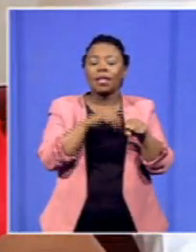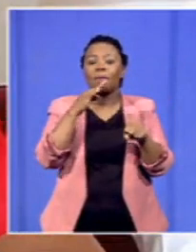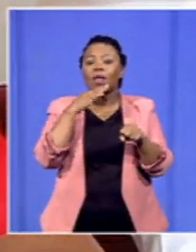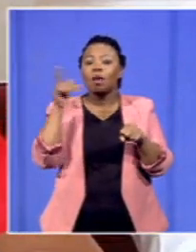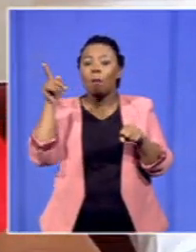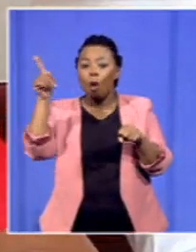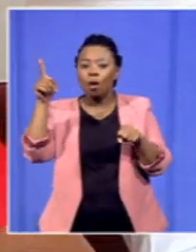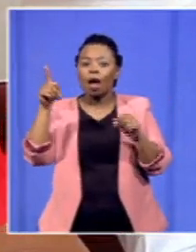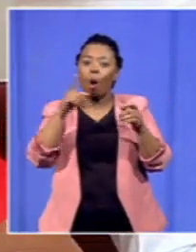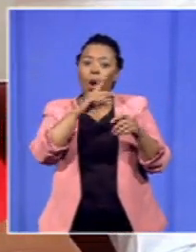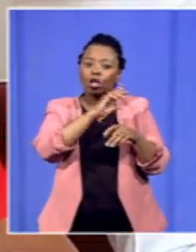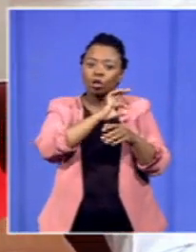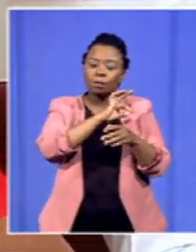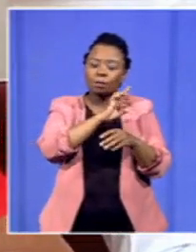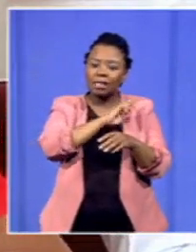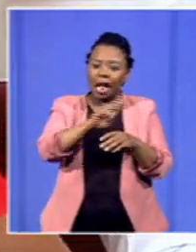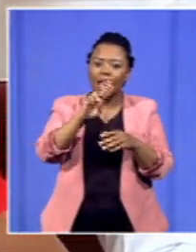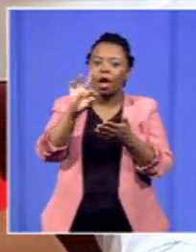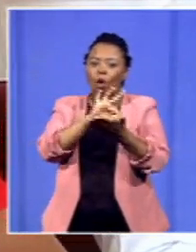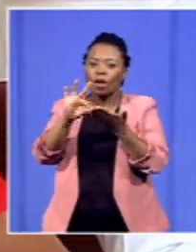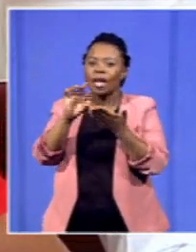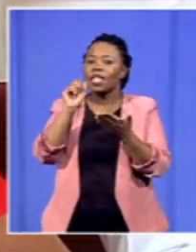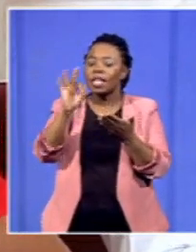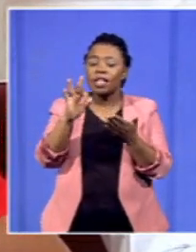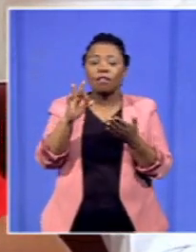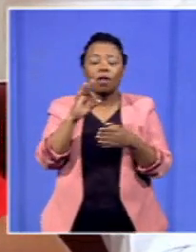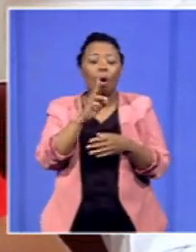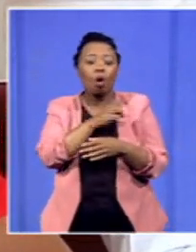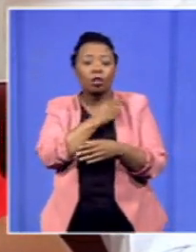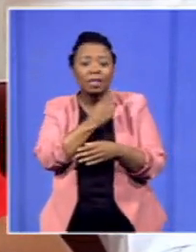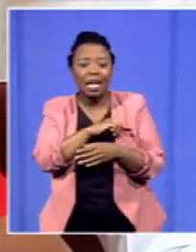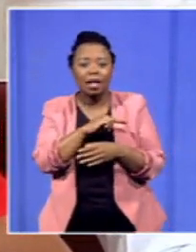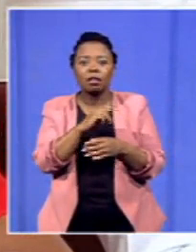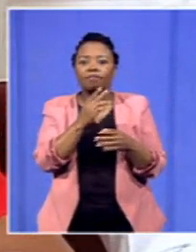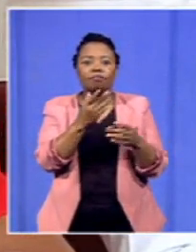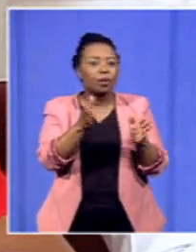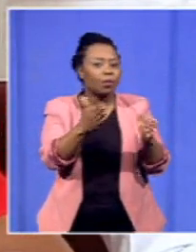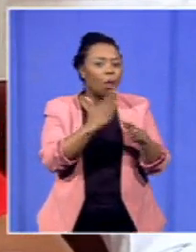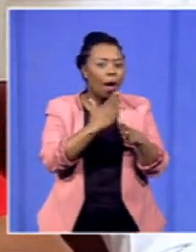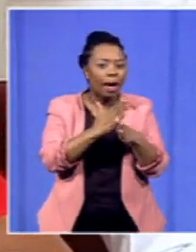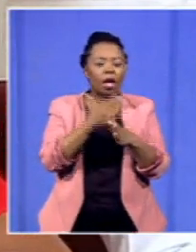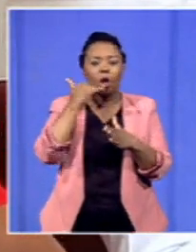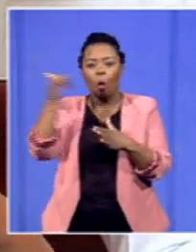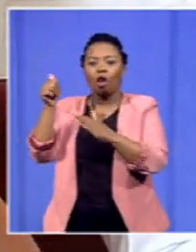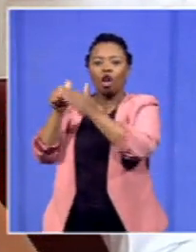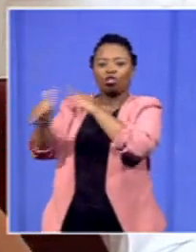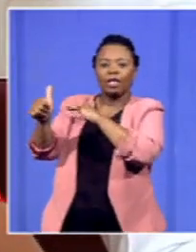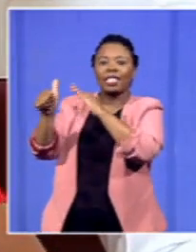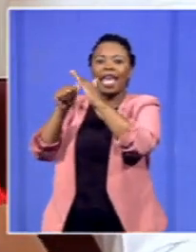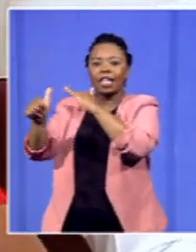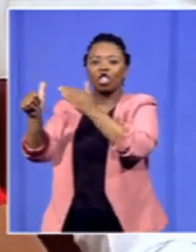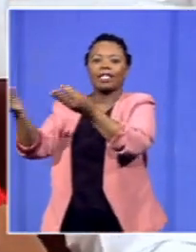by a hospital to say that when the hospital is experiencing a shortage they call the agents to supply them with nurses so